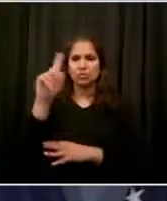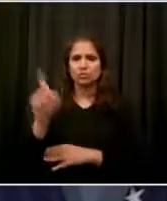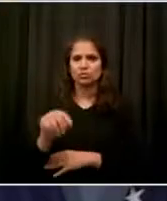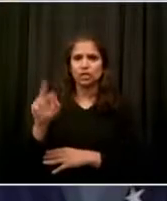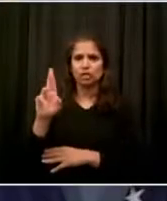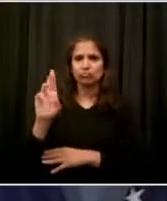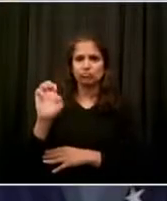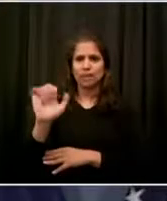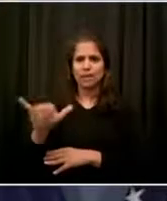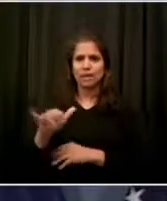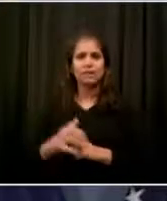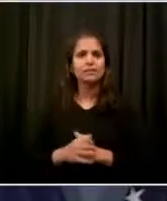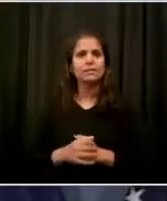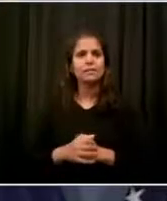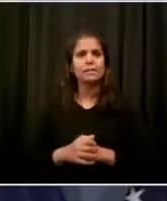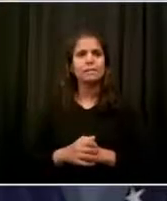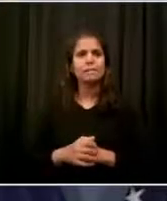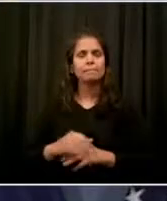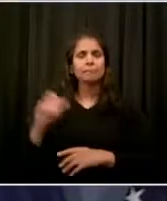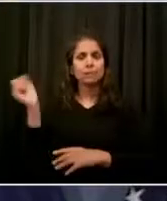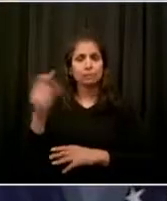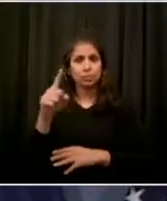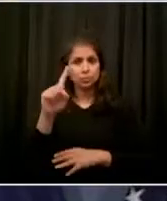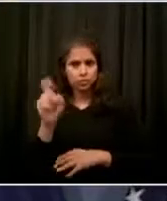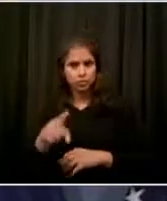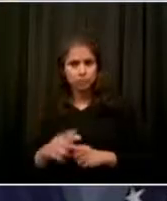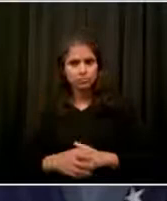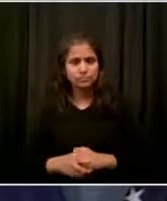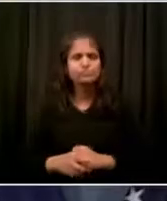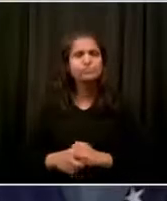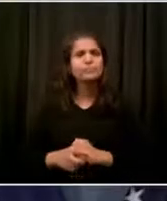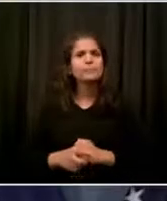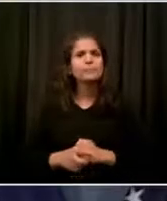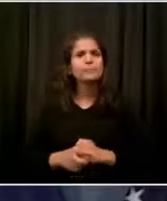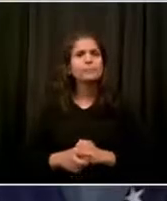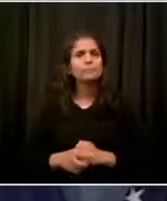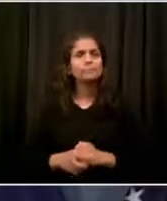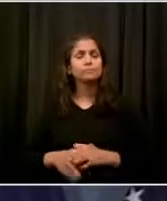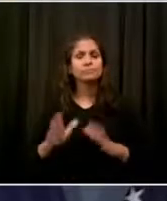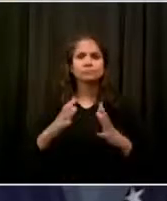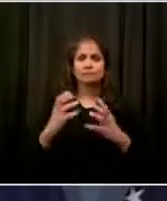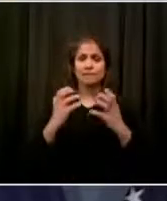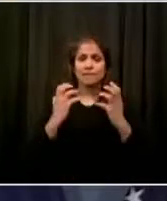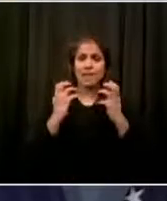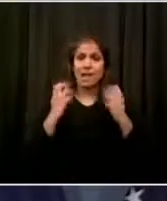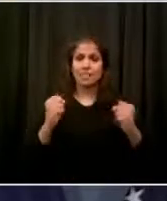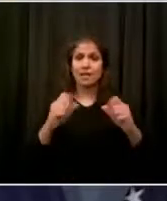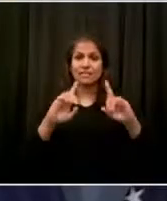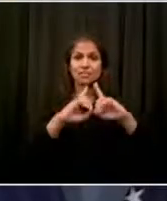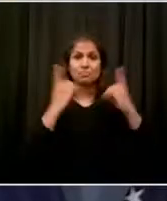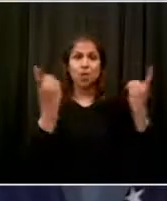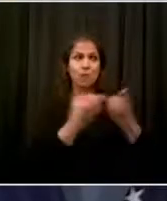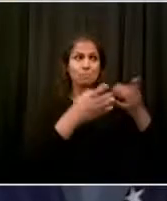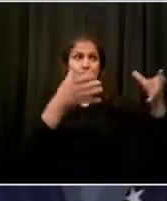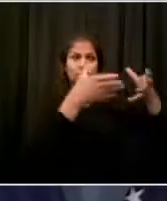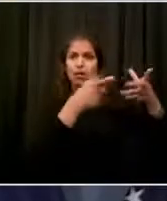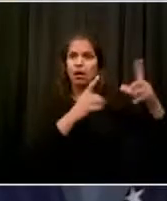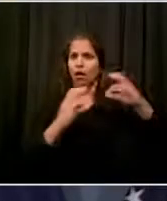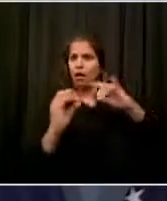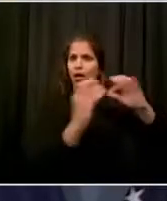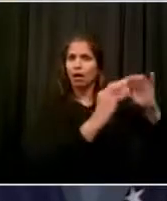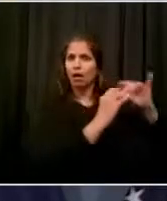someone in the health department, and they said that when people come in admitted to hospitals with suspected COVID,